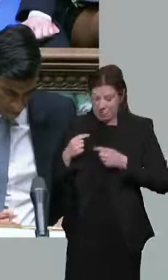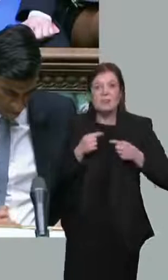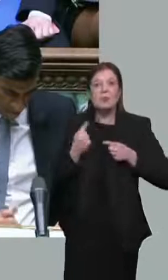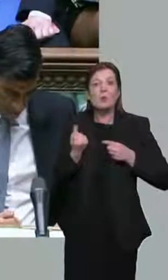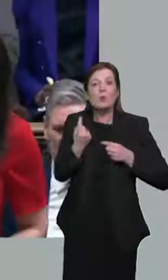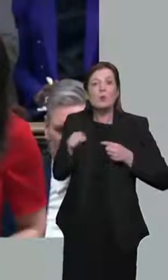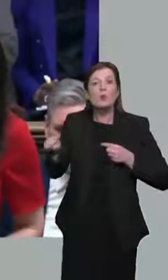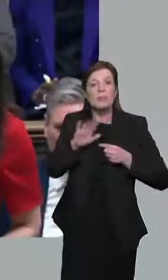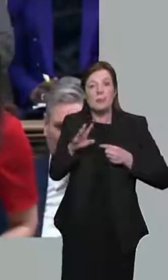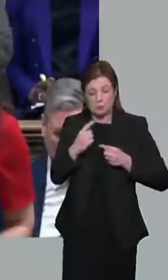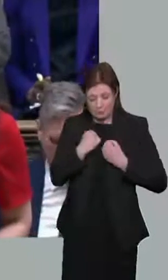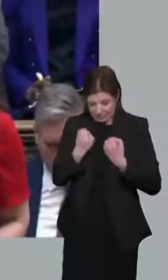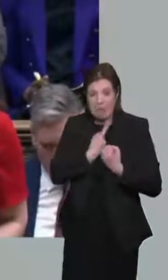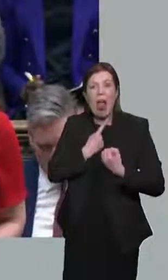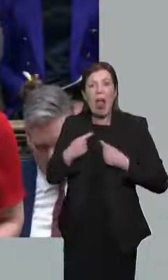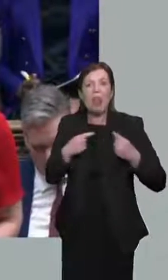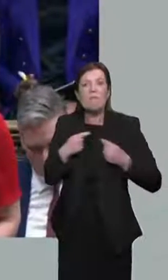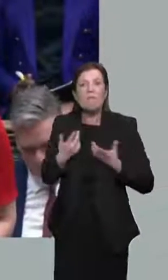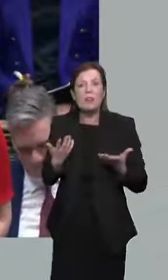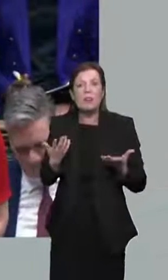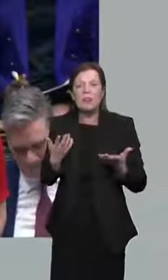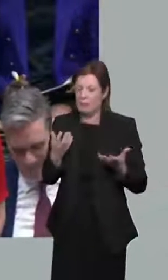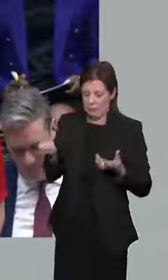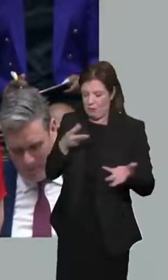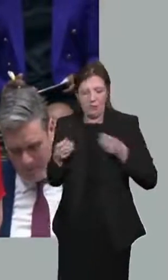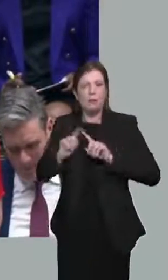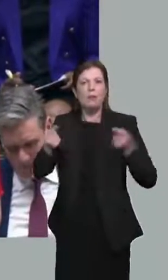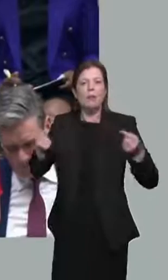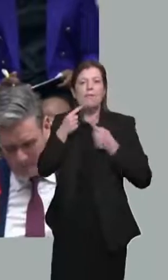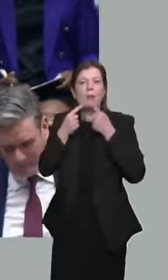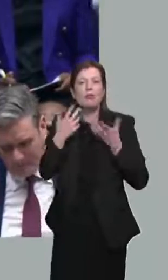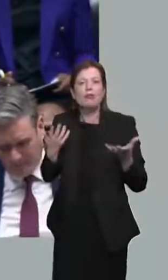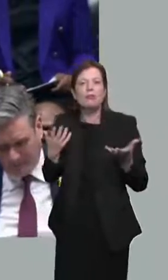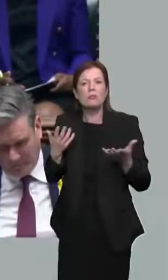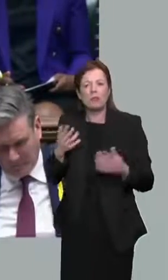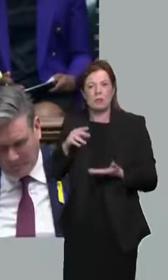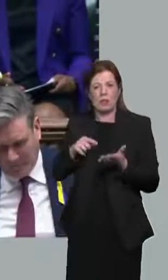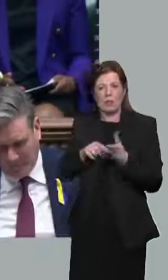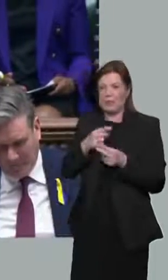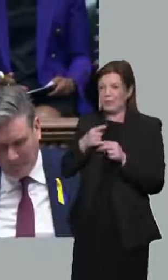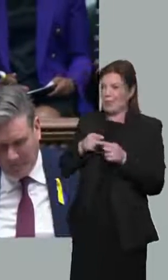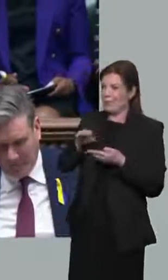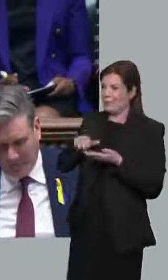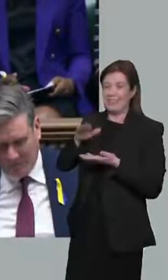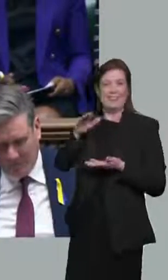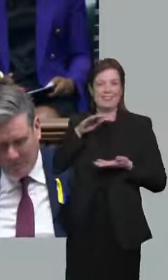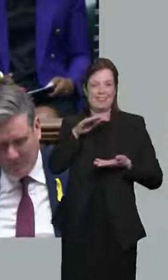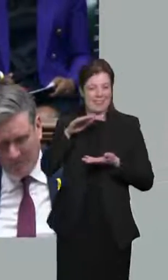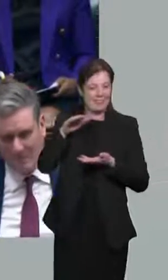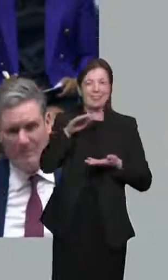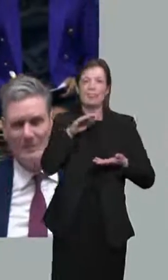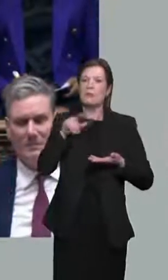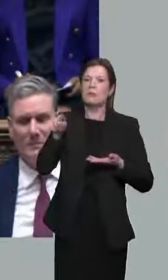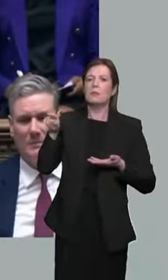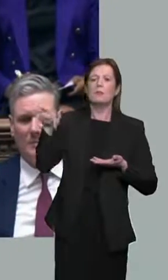And for all his tax rising on millions in the middle, where is the increased tax contribution for the